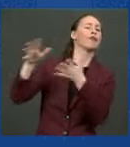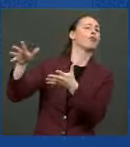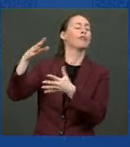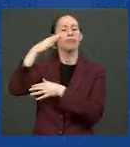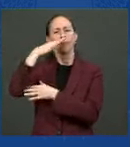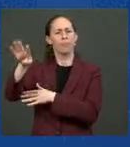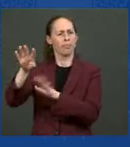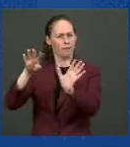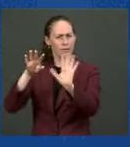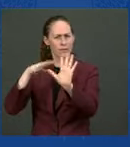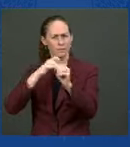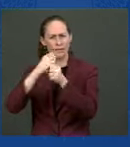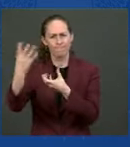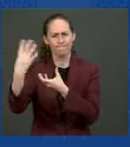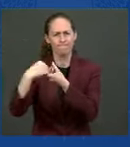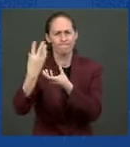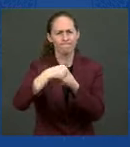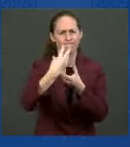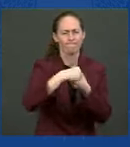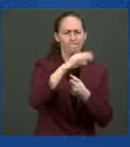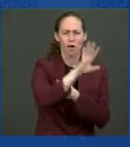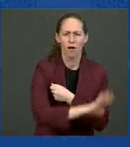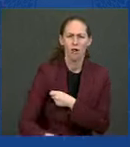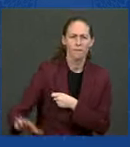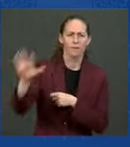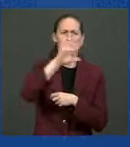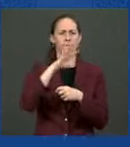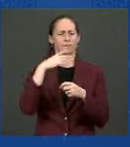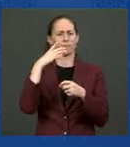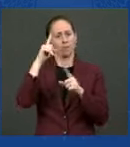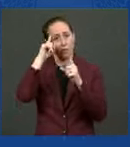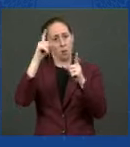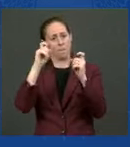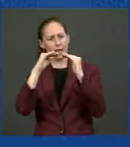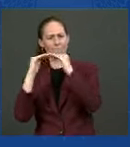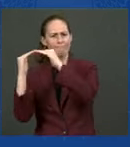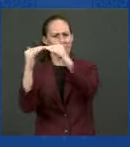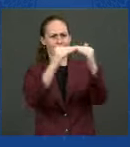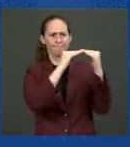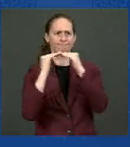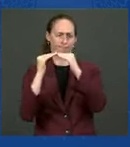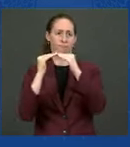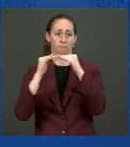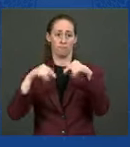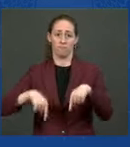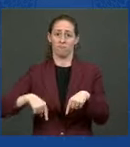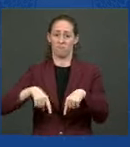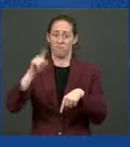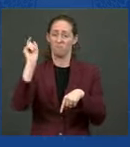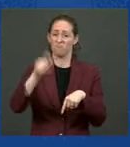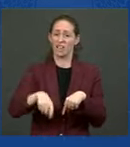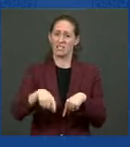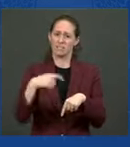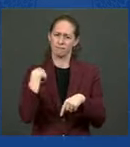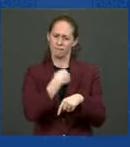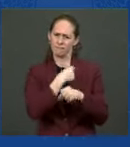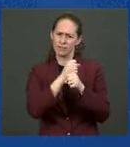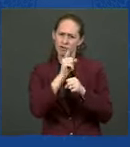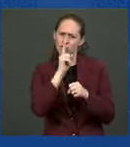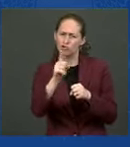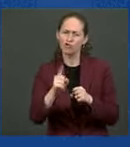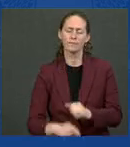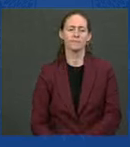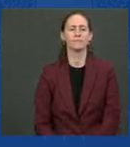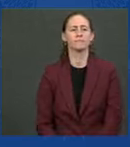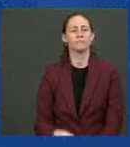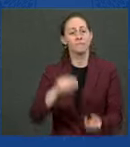lead the nation in the most equitable vaccine distribution policy in the country. But we still have more